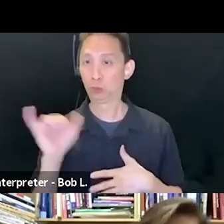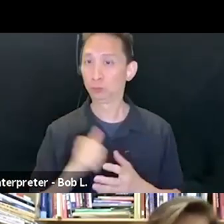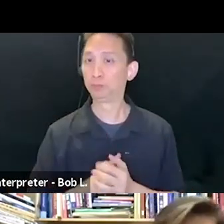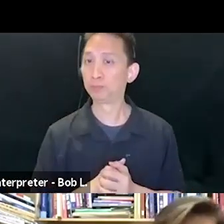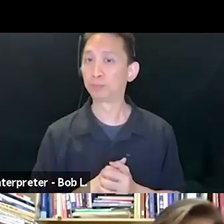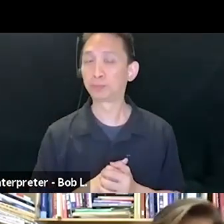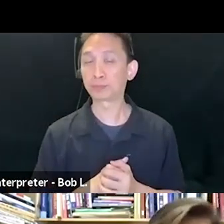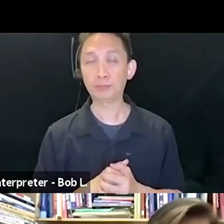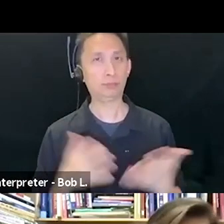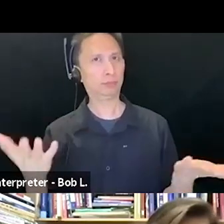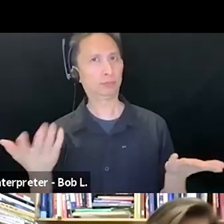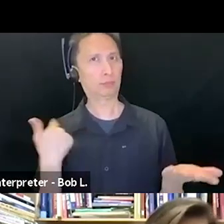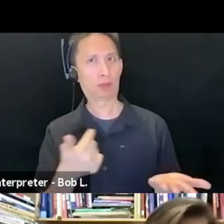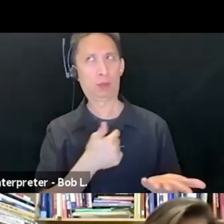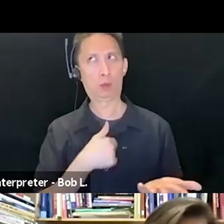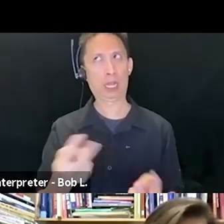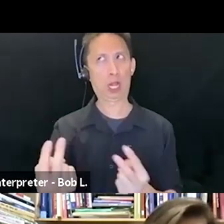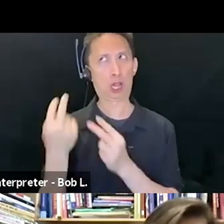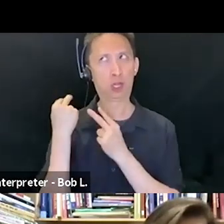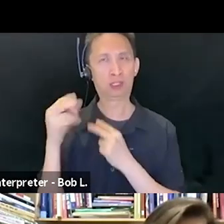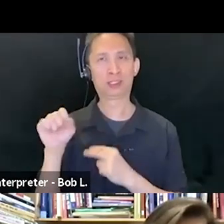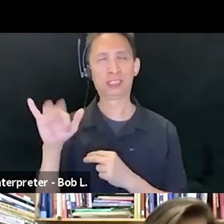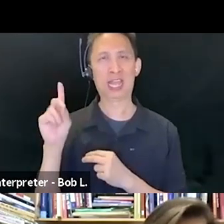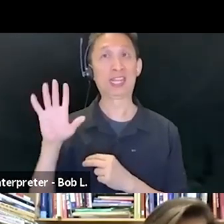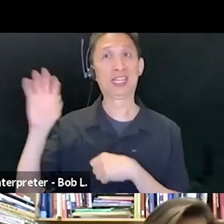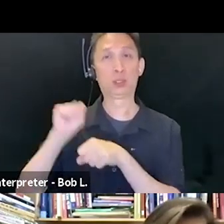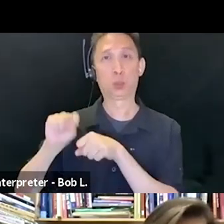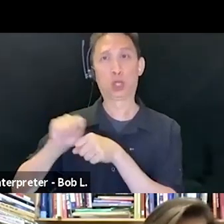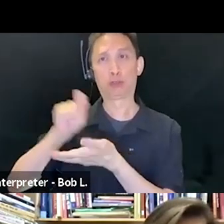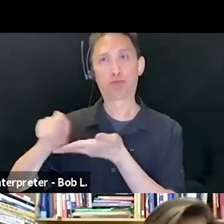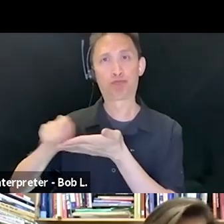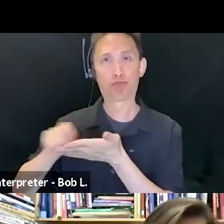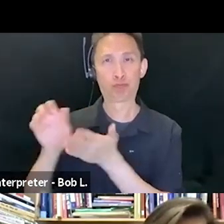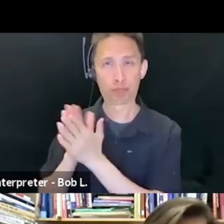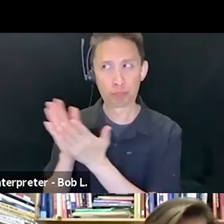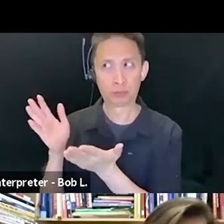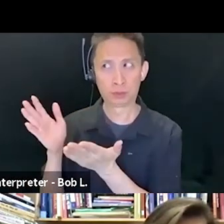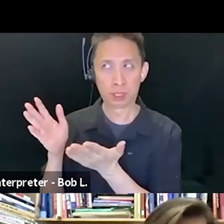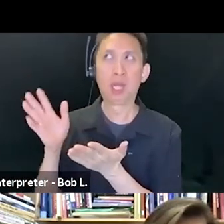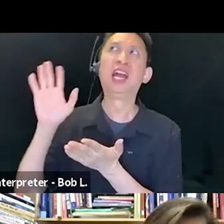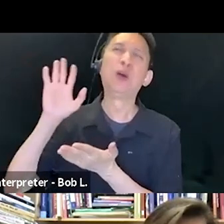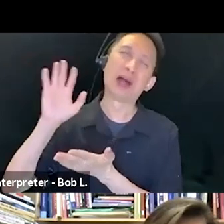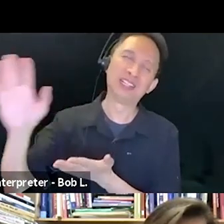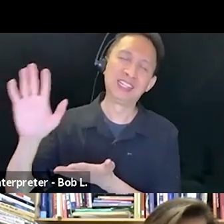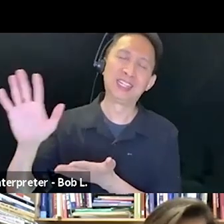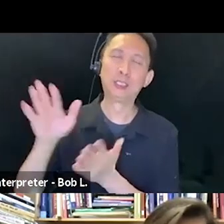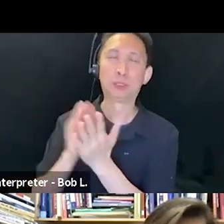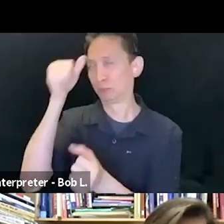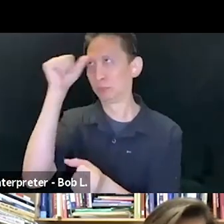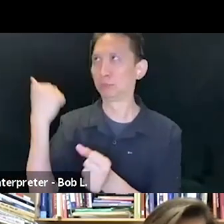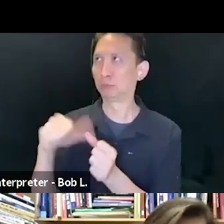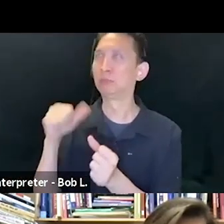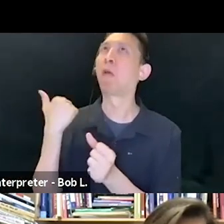return to his work, or rather his work returns to us, not as the final word, no, but as a spur to